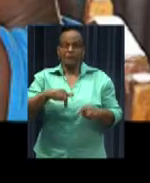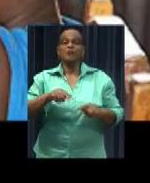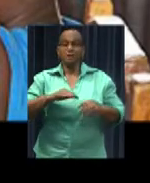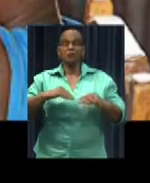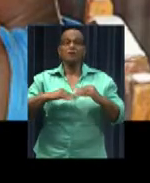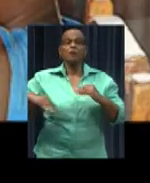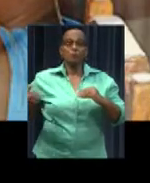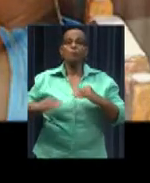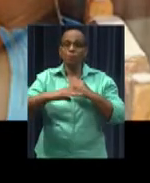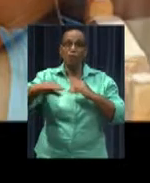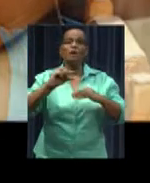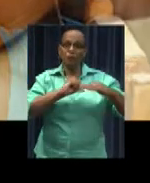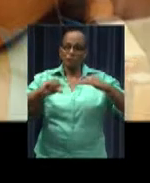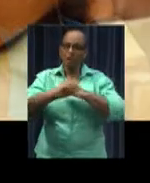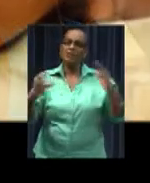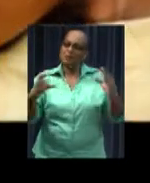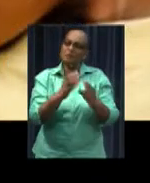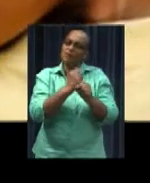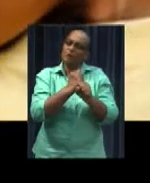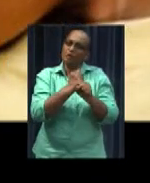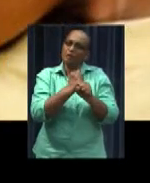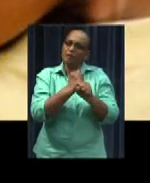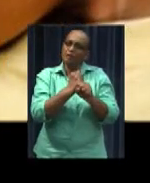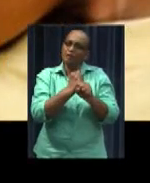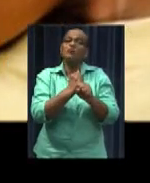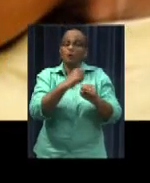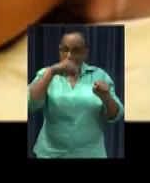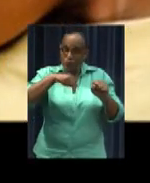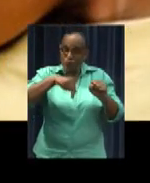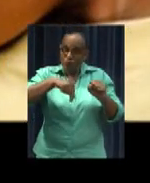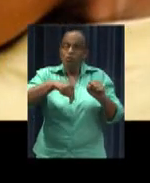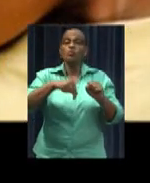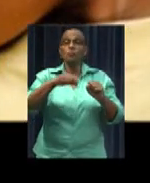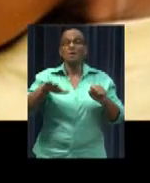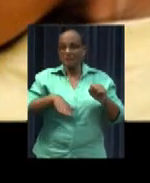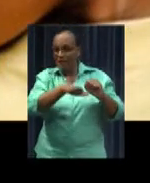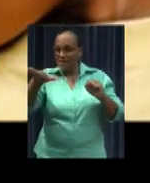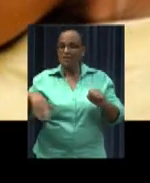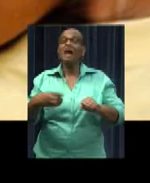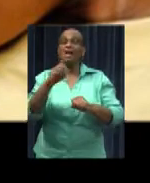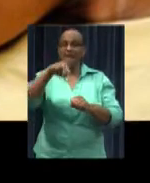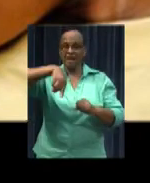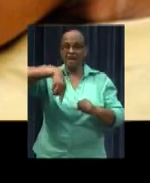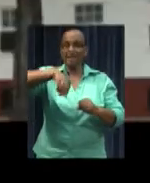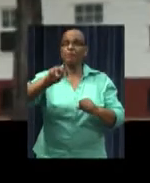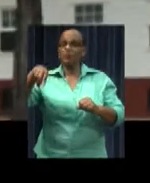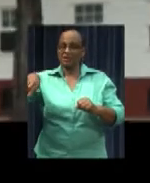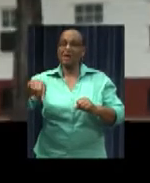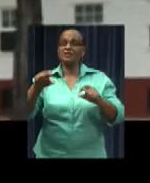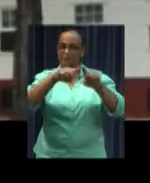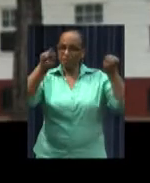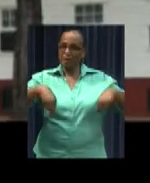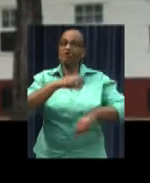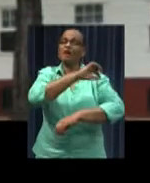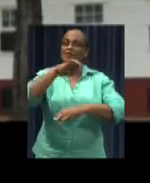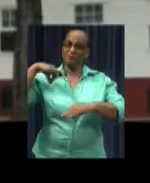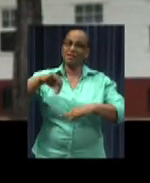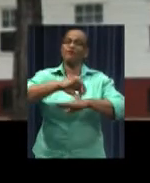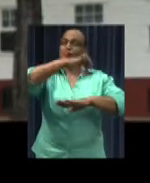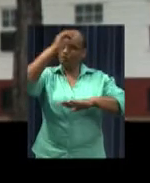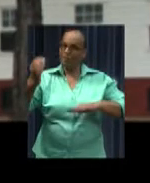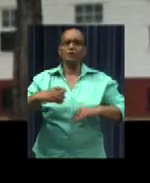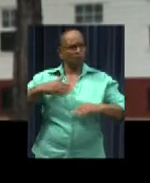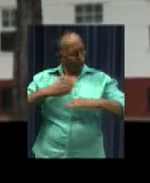was a shortage of vaccines. A cooperation with our neighbor country, Guyana, has taken place. Now, the National